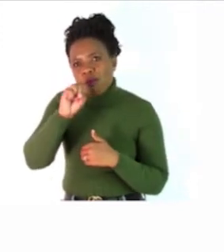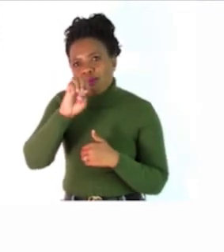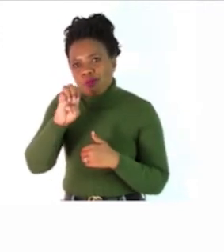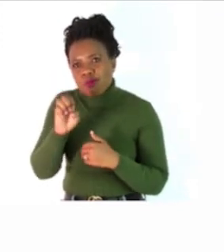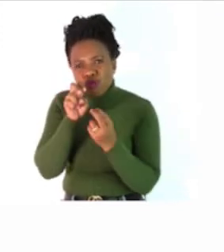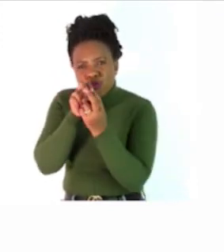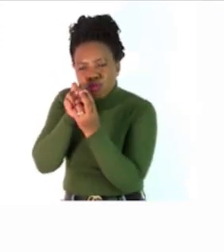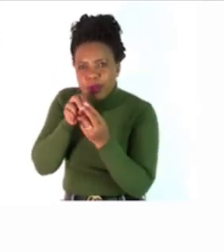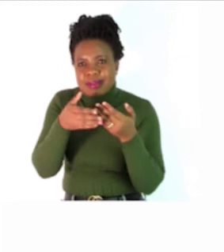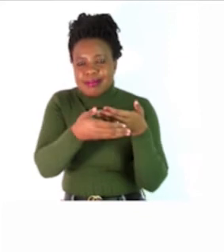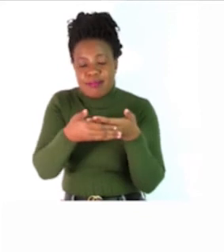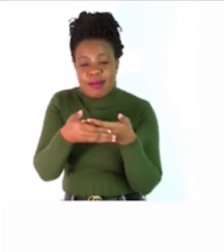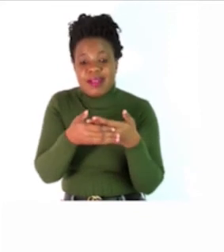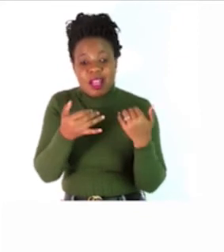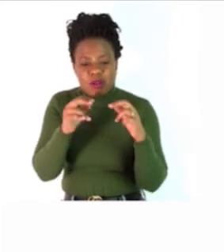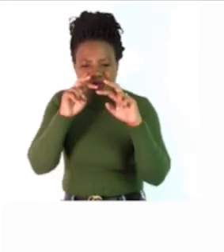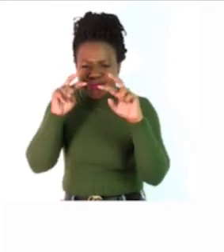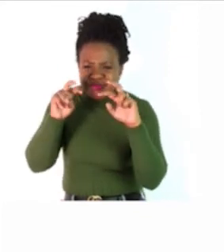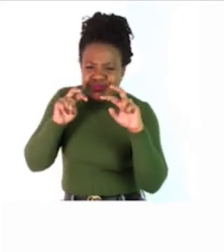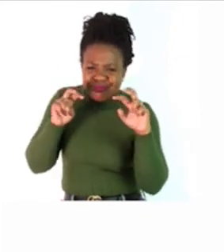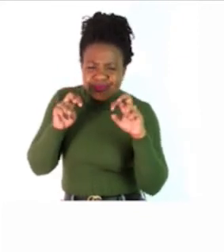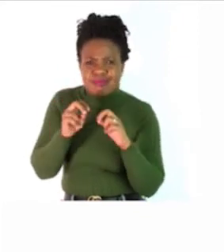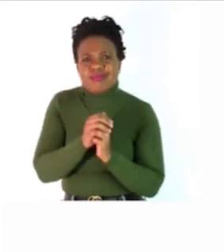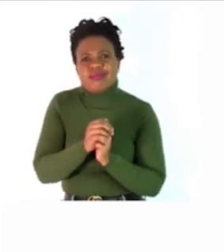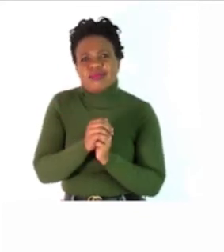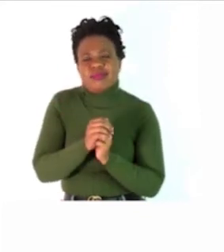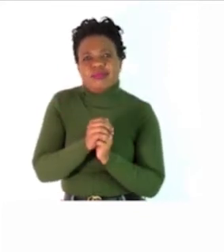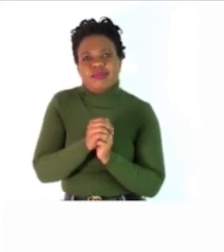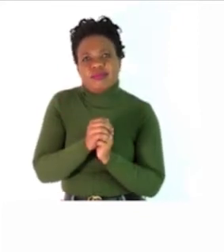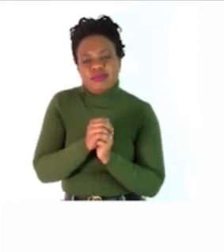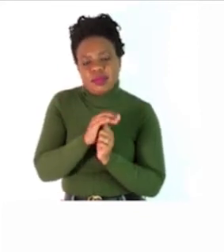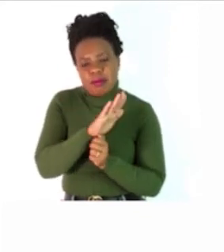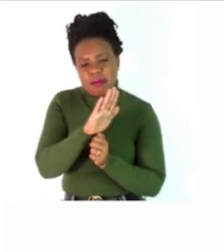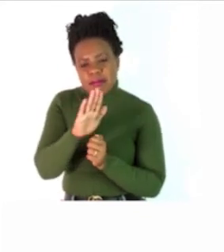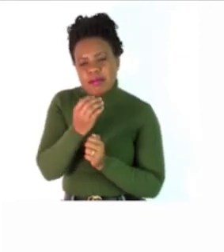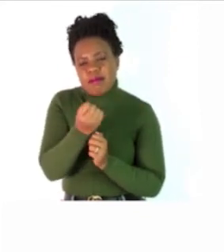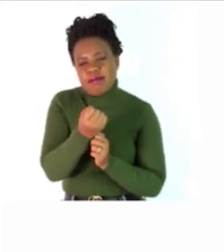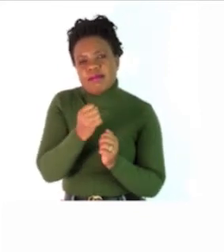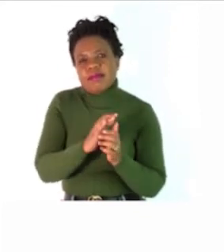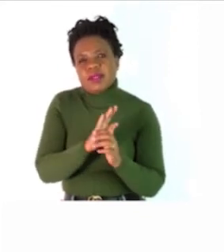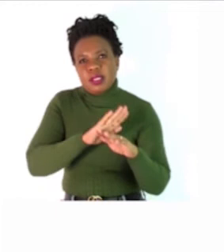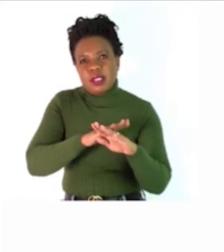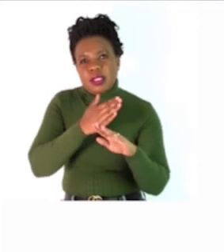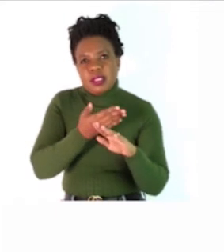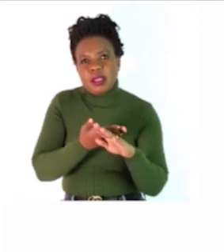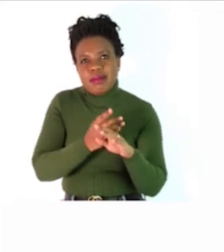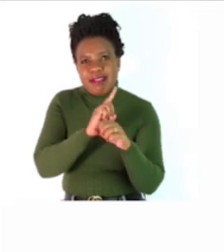you have to look for these words they are there for example in the first column